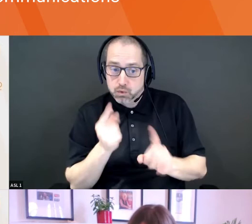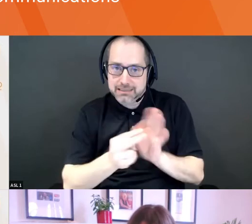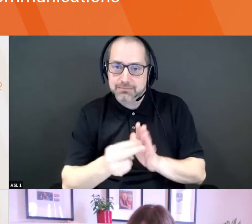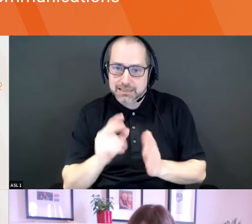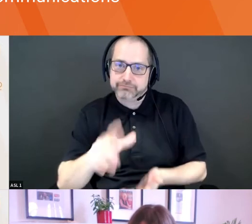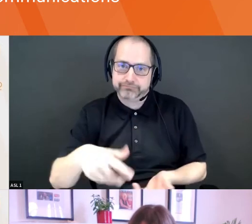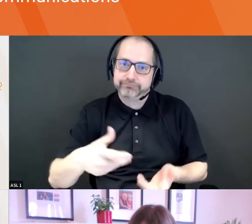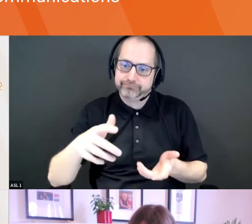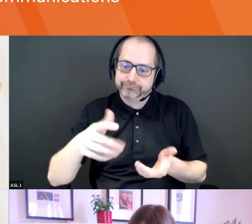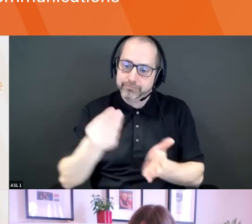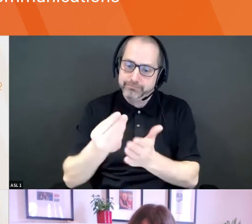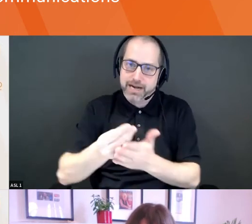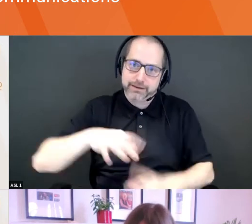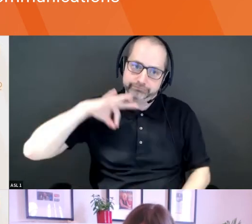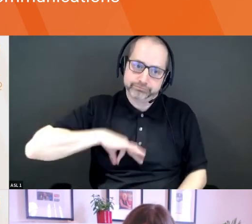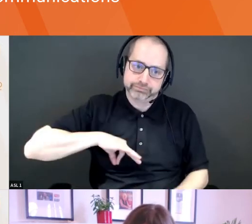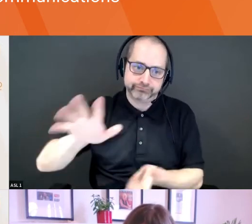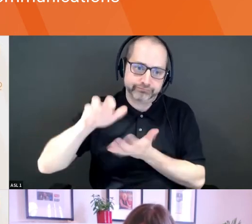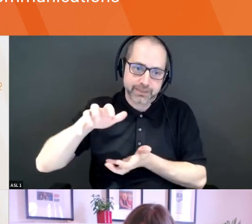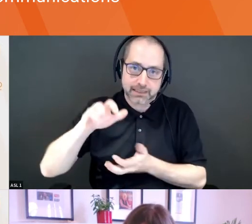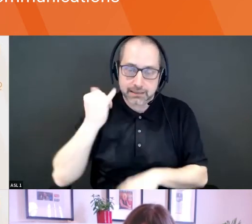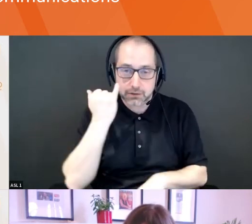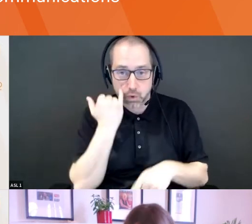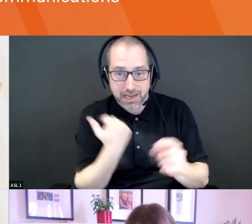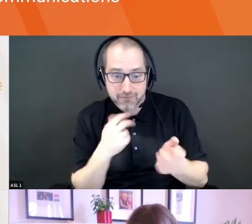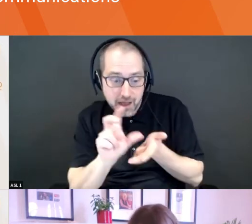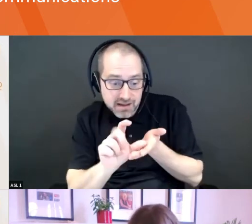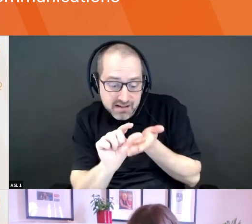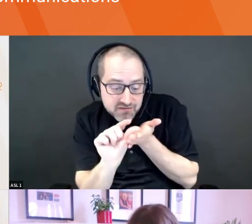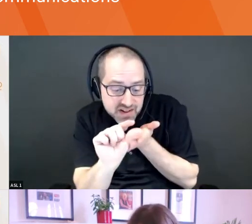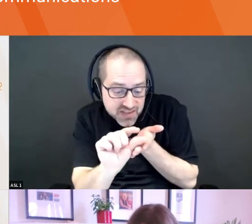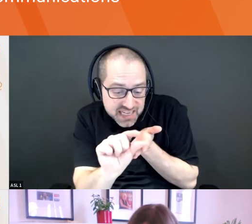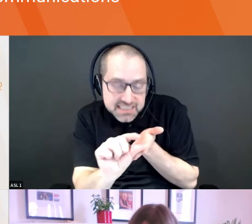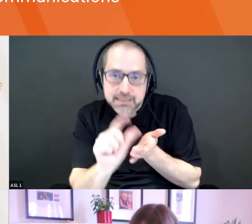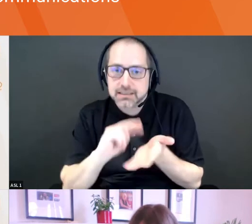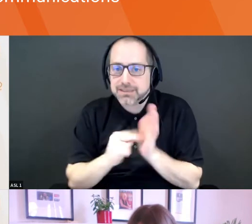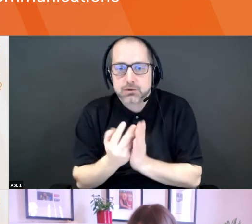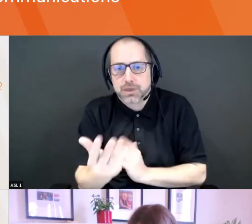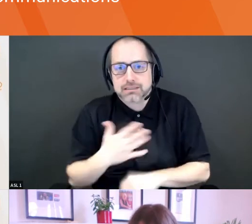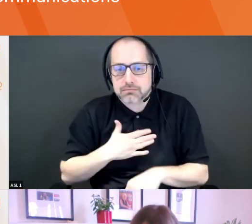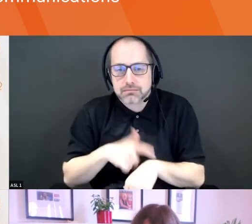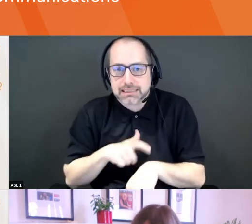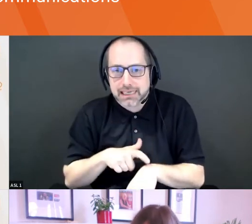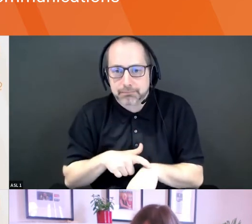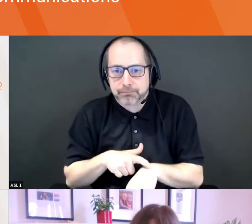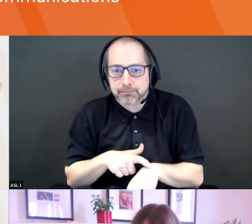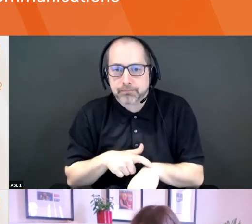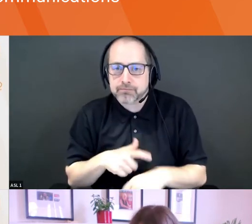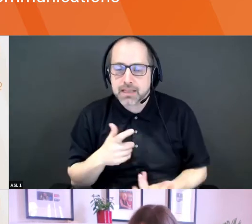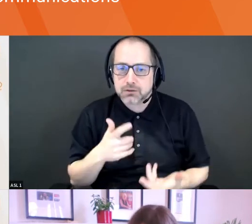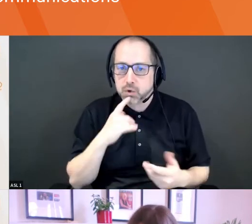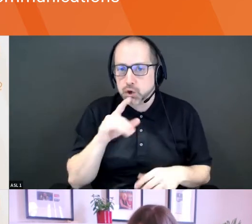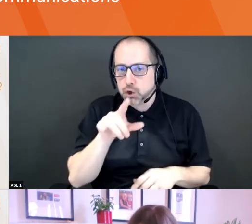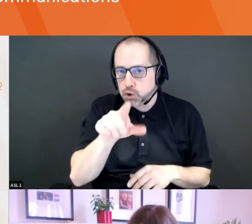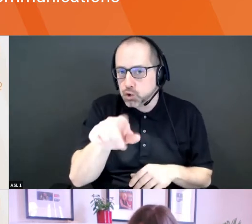you know, time for investment, are you wasting my time as an angel? And you don't want to get that reputation either. So you need to be prepared. There's